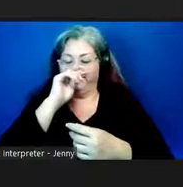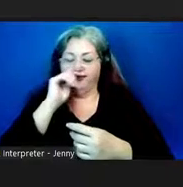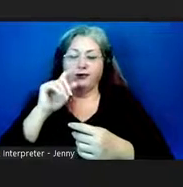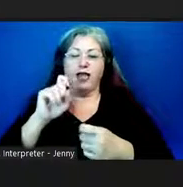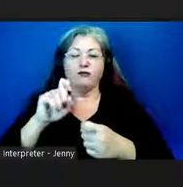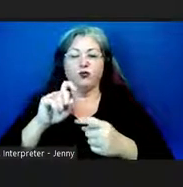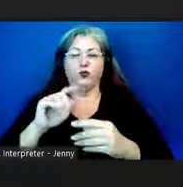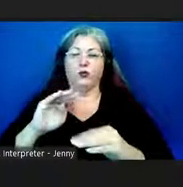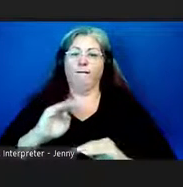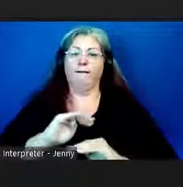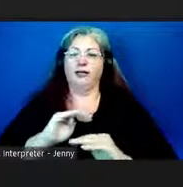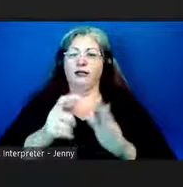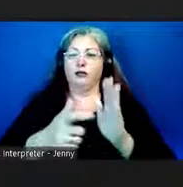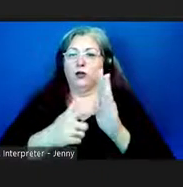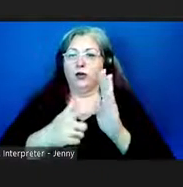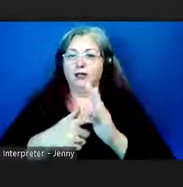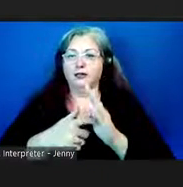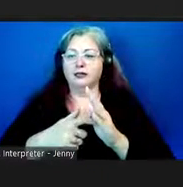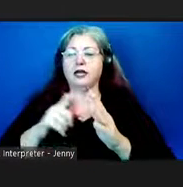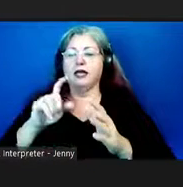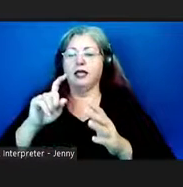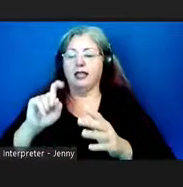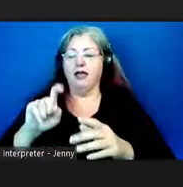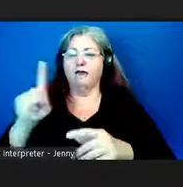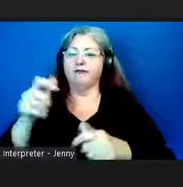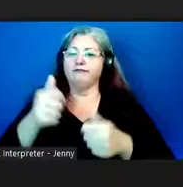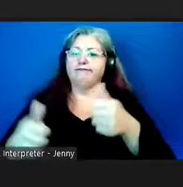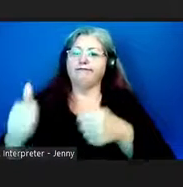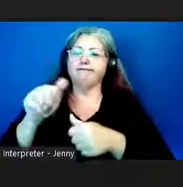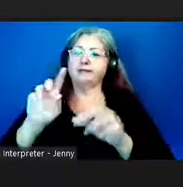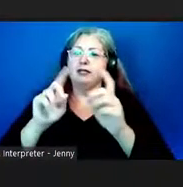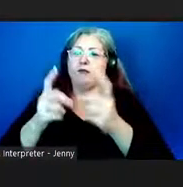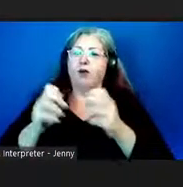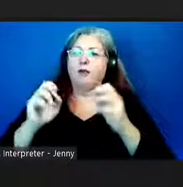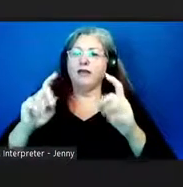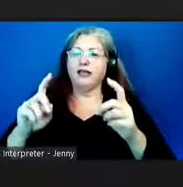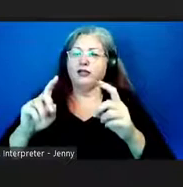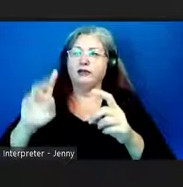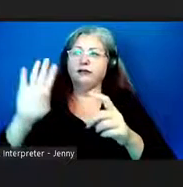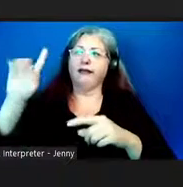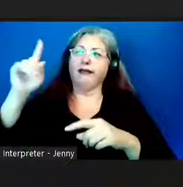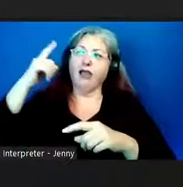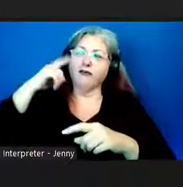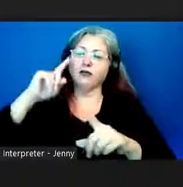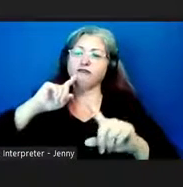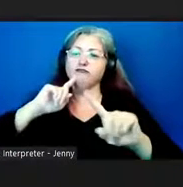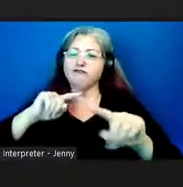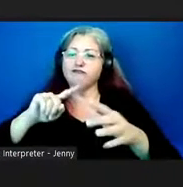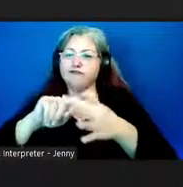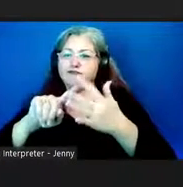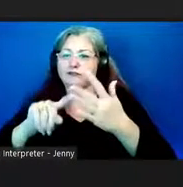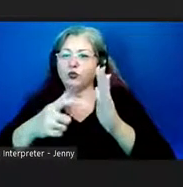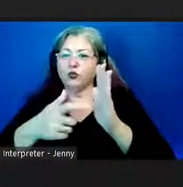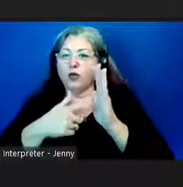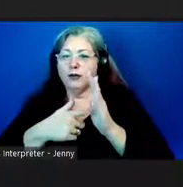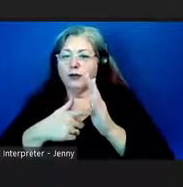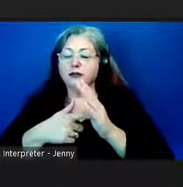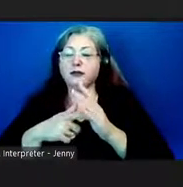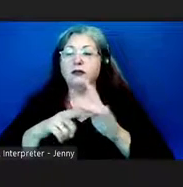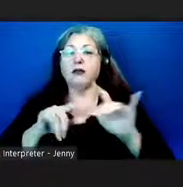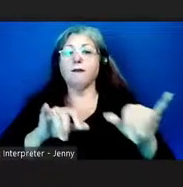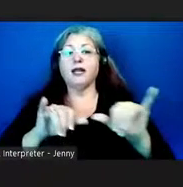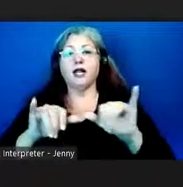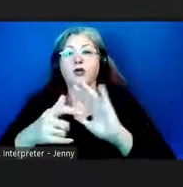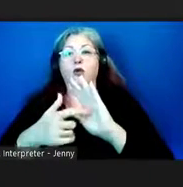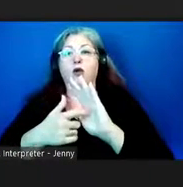requirements. There were requirements of the Department of Education and governmental and education requirements, but they're also the